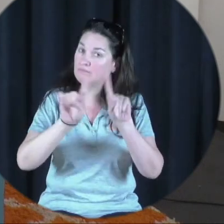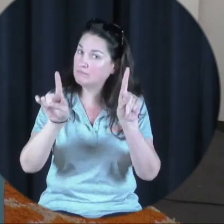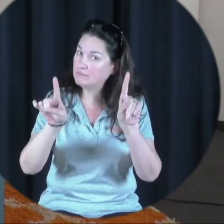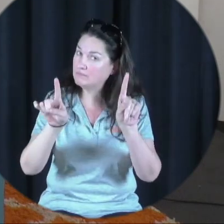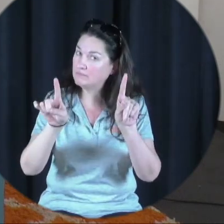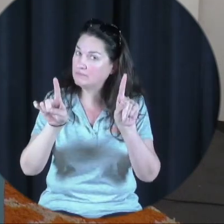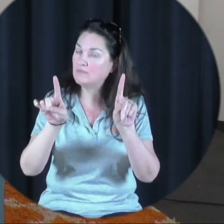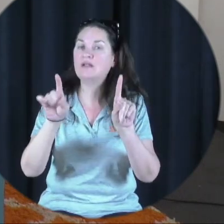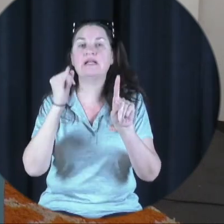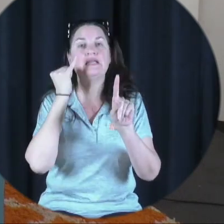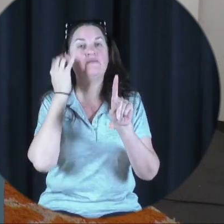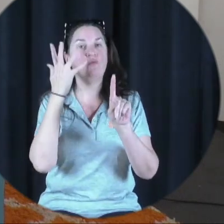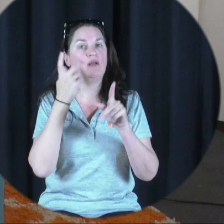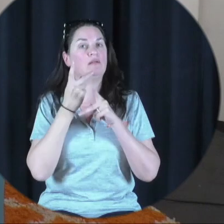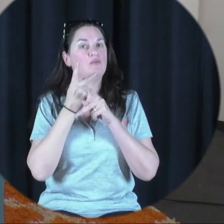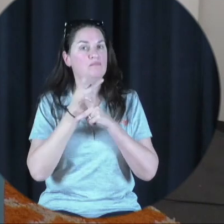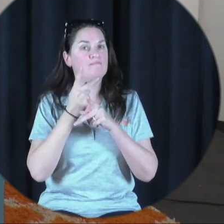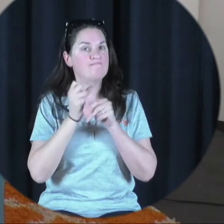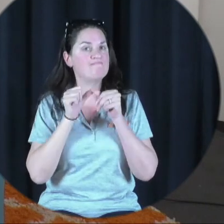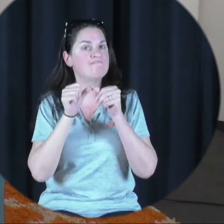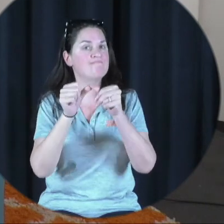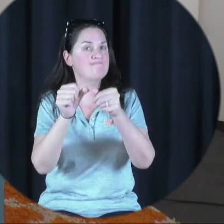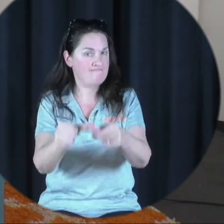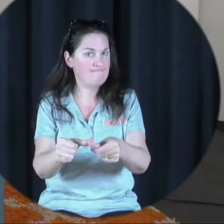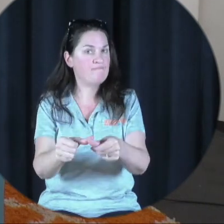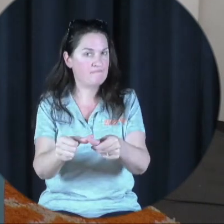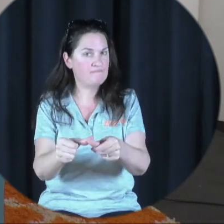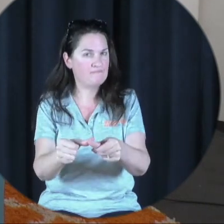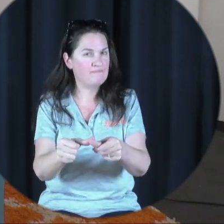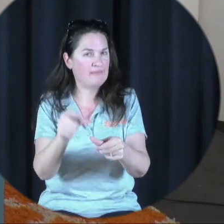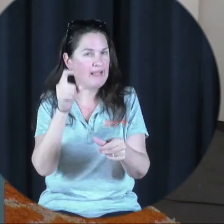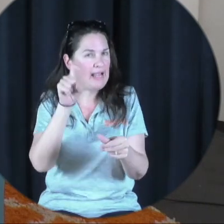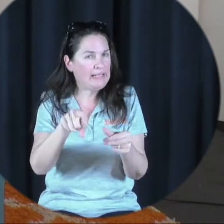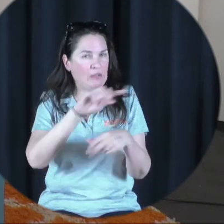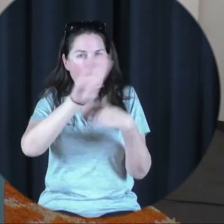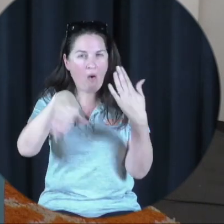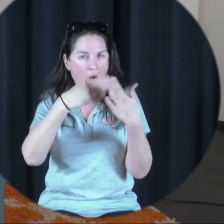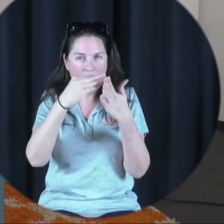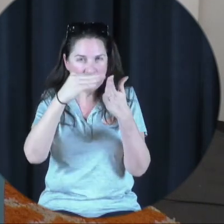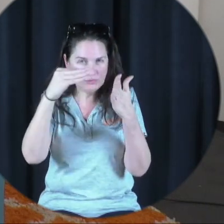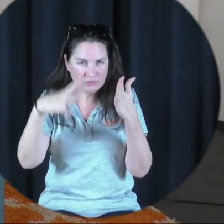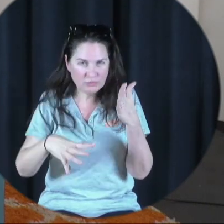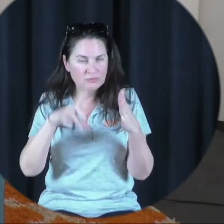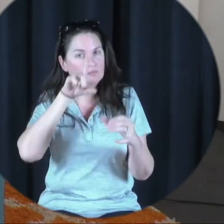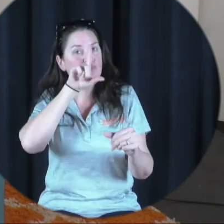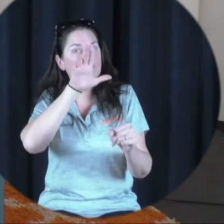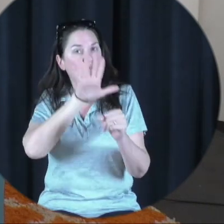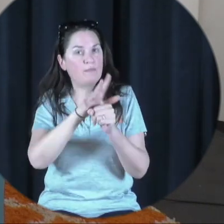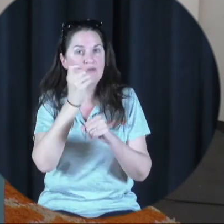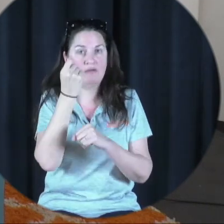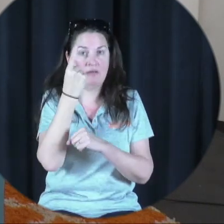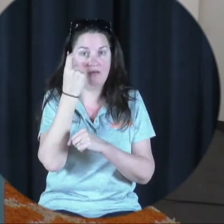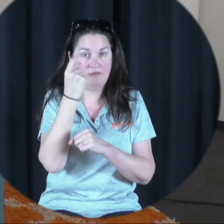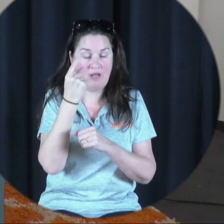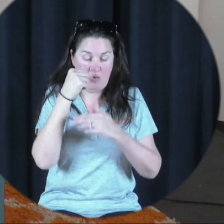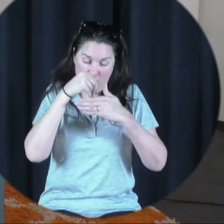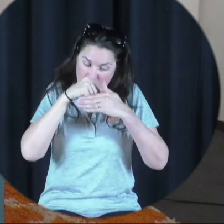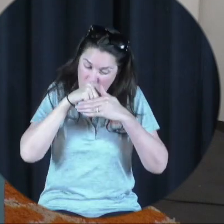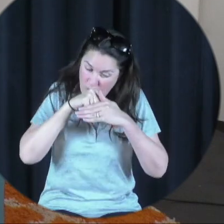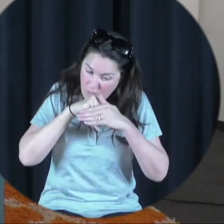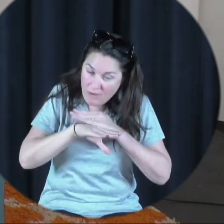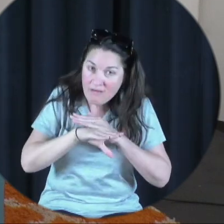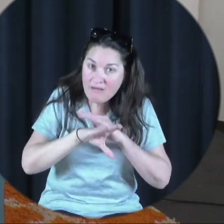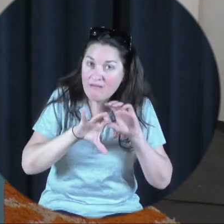however. To keep this privilege, and it is a privilege, I need every student to commit to the understanding that the second you enter the